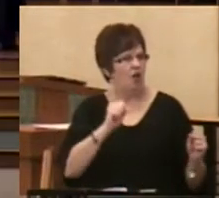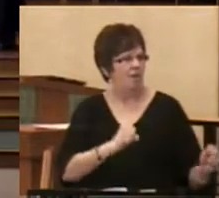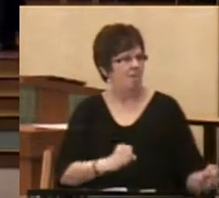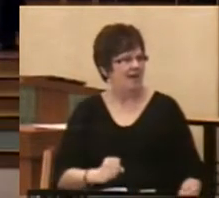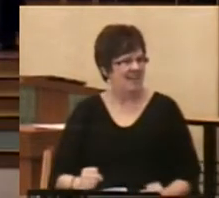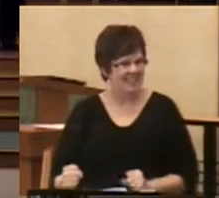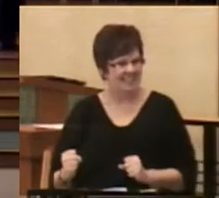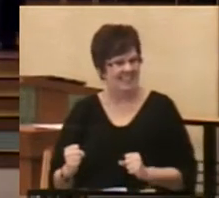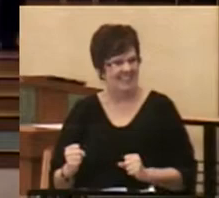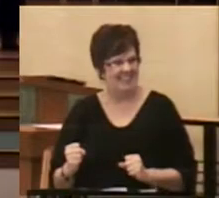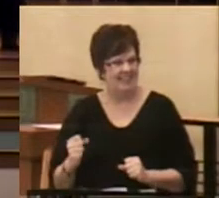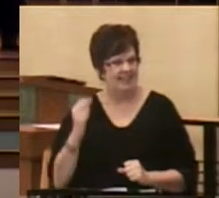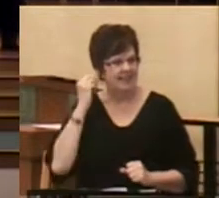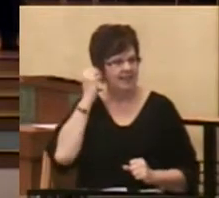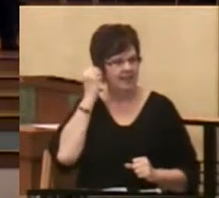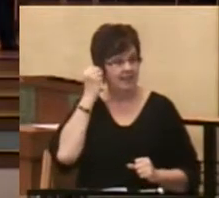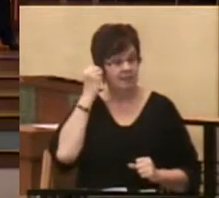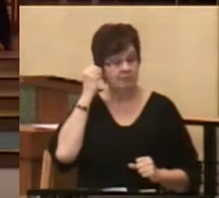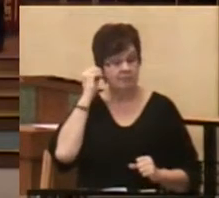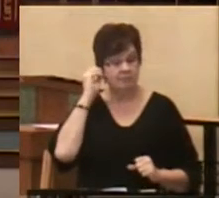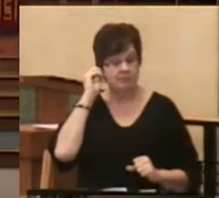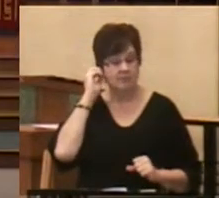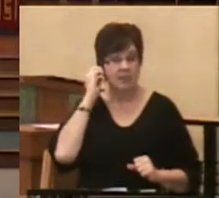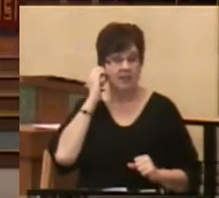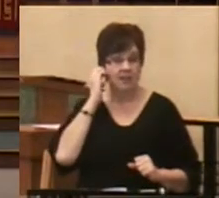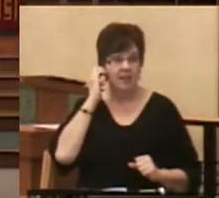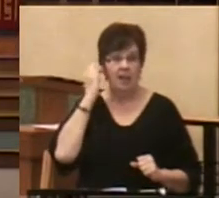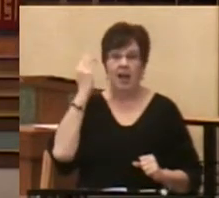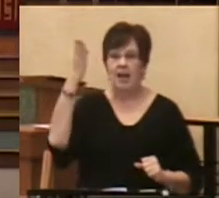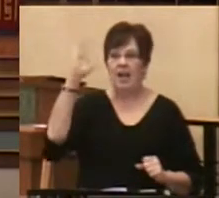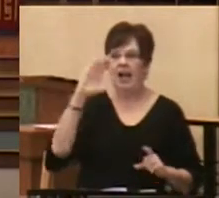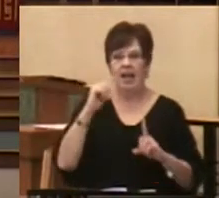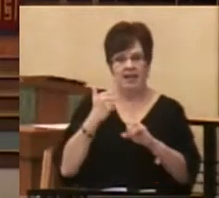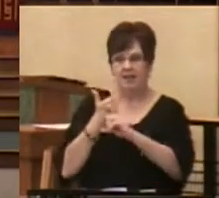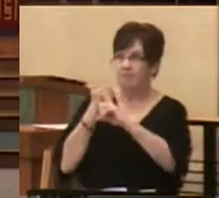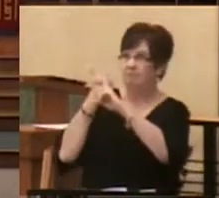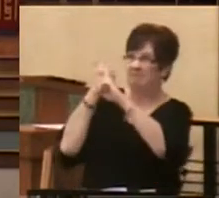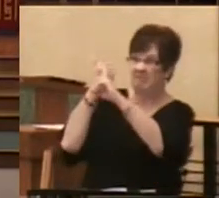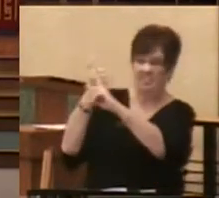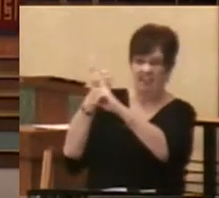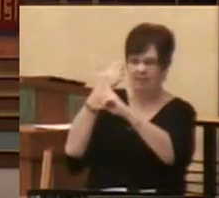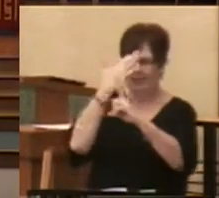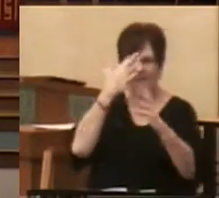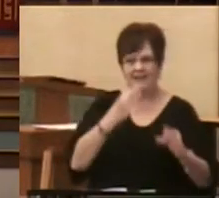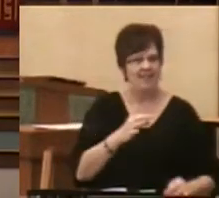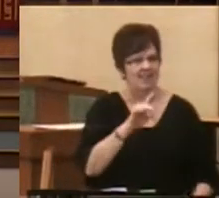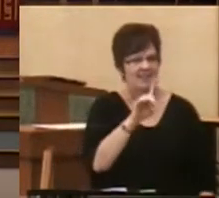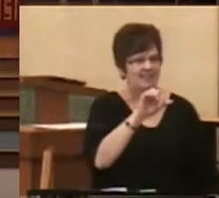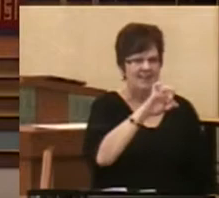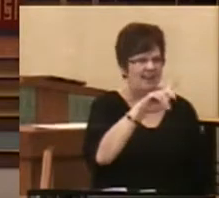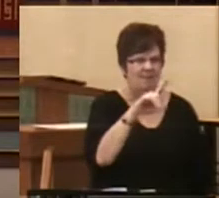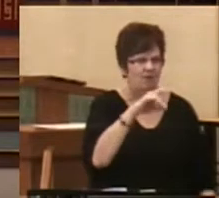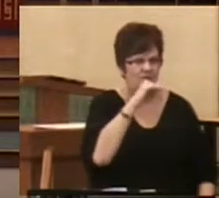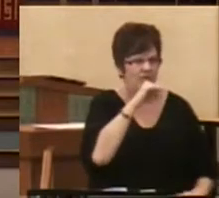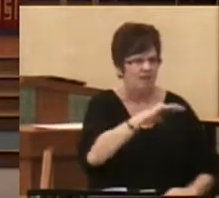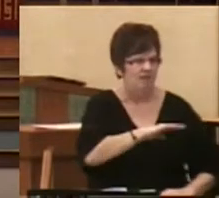It was God himself who decided that David would not build this temple.